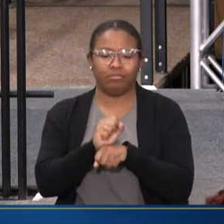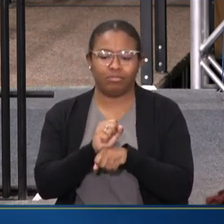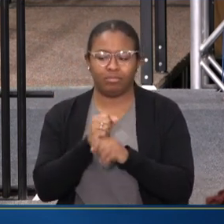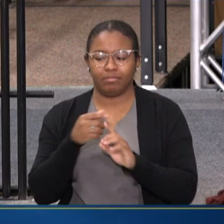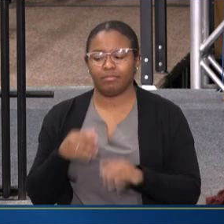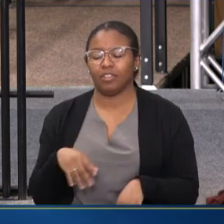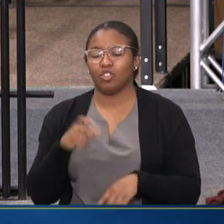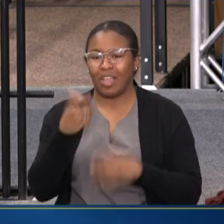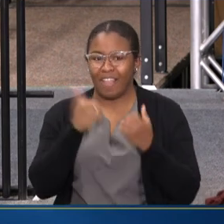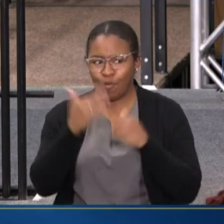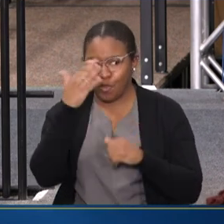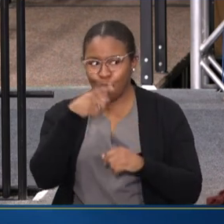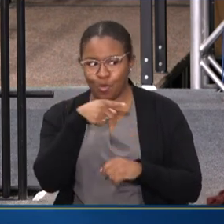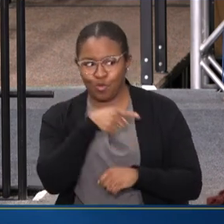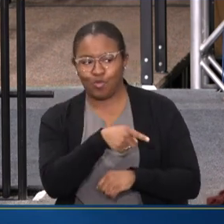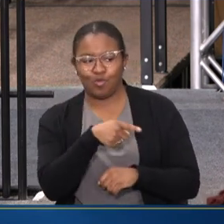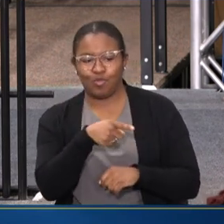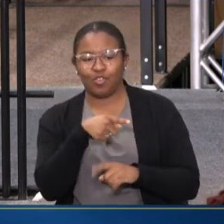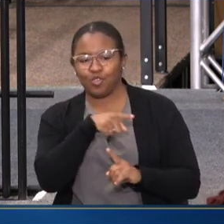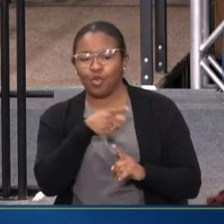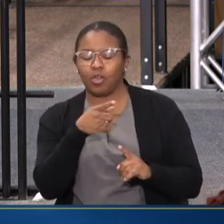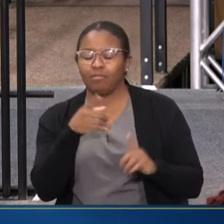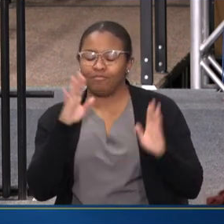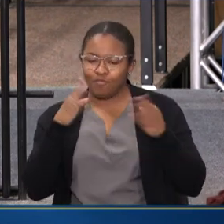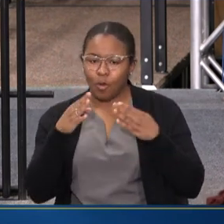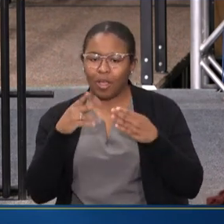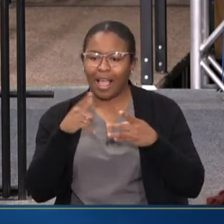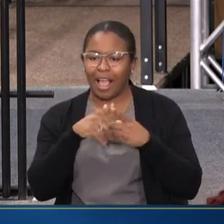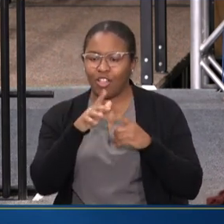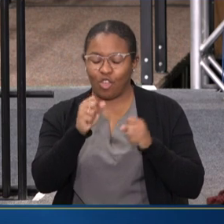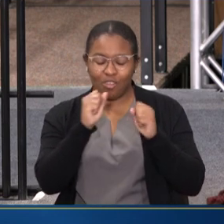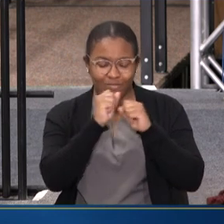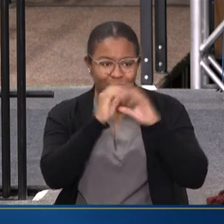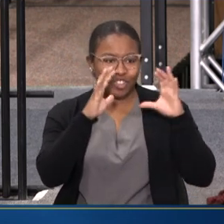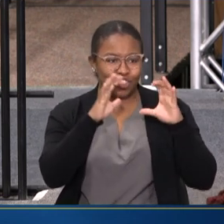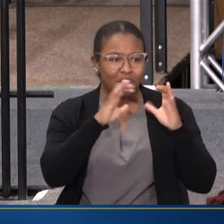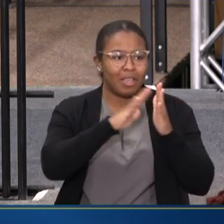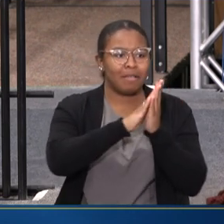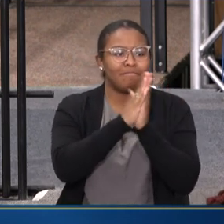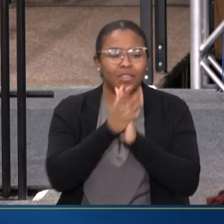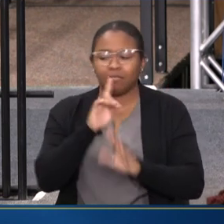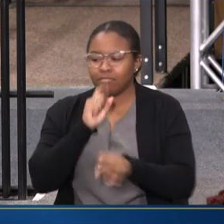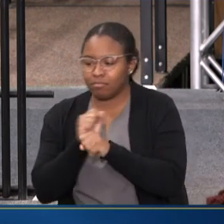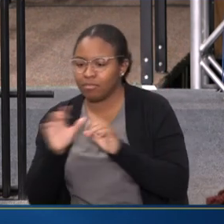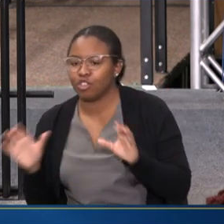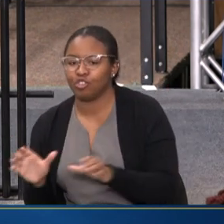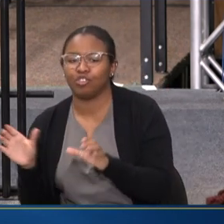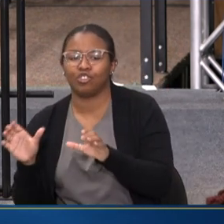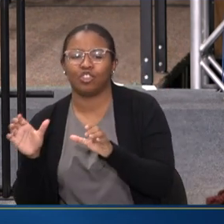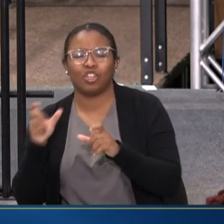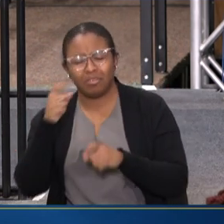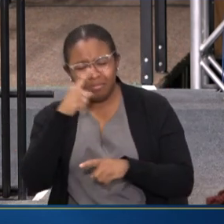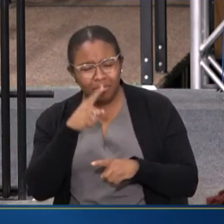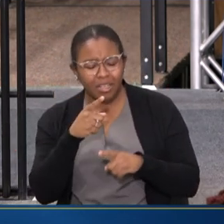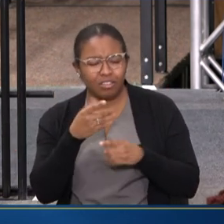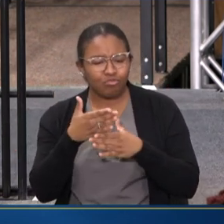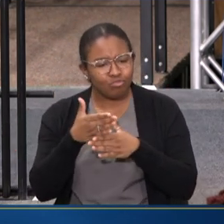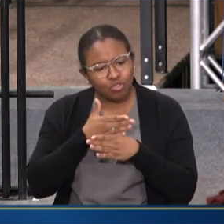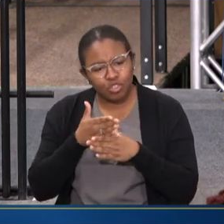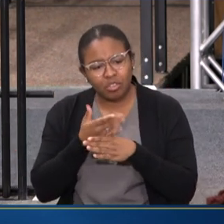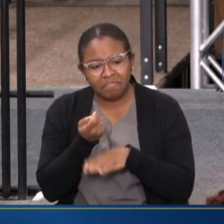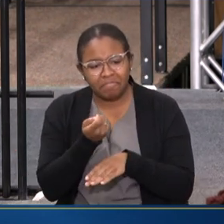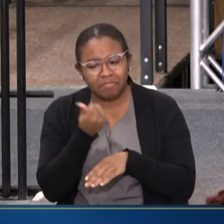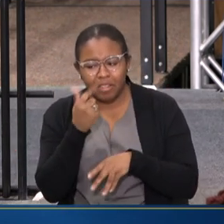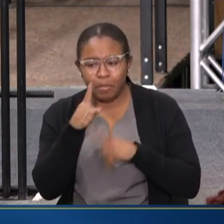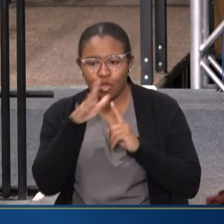KNOWS THAT YOU WERE ABOUT TRYING TRANSLATING VISION INTO ACTION. SO CAN YOU SHARE WITH US A LITTLE BIT ABOUT SOME OF THE